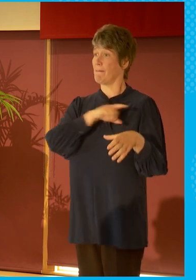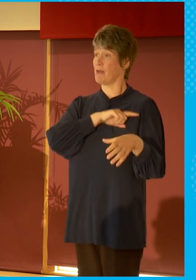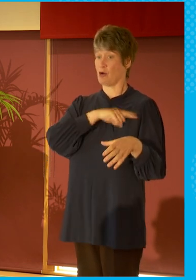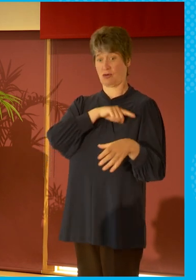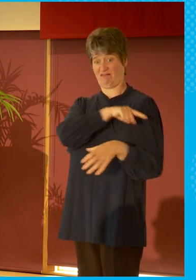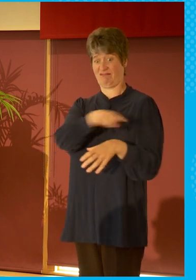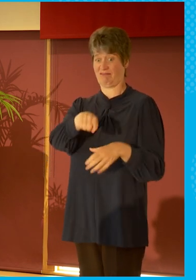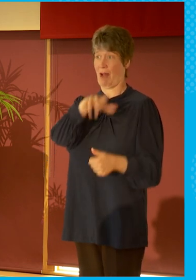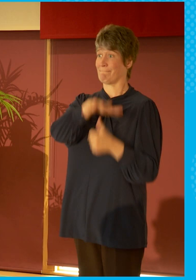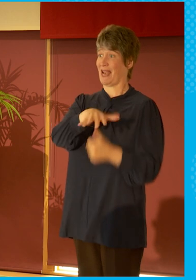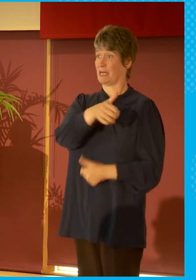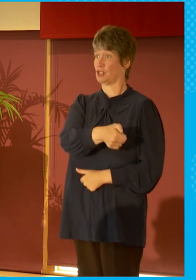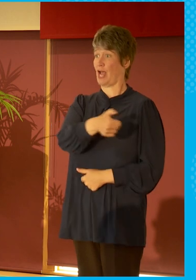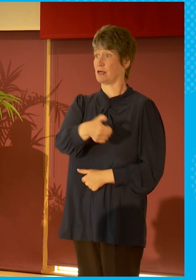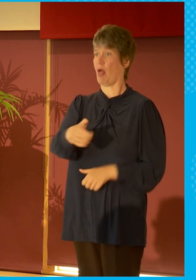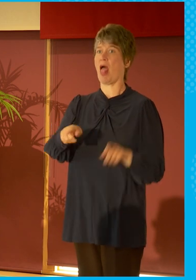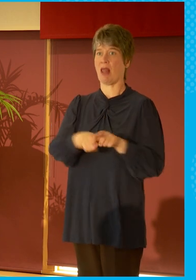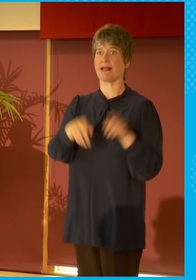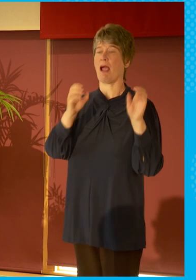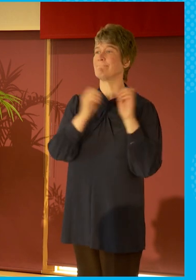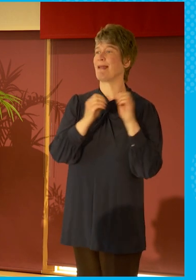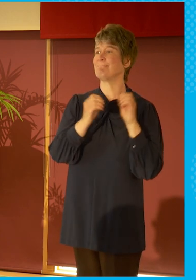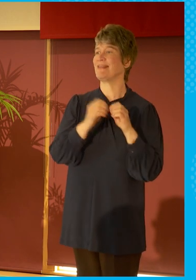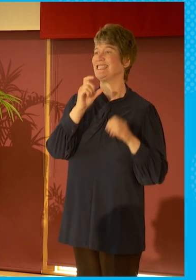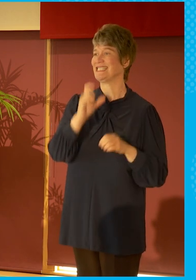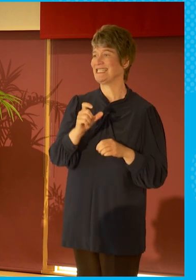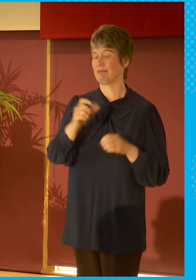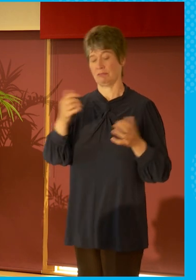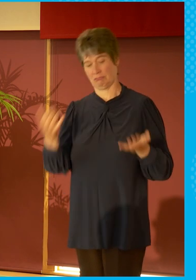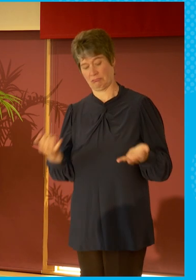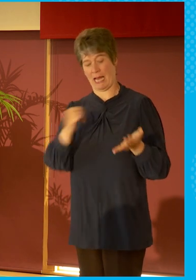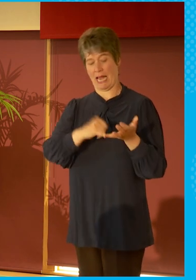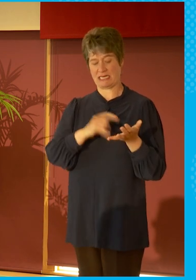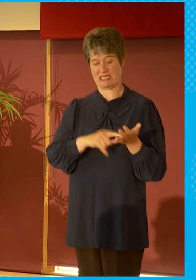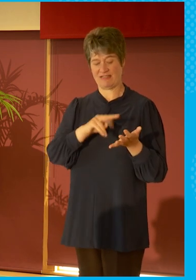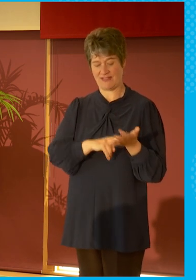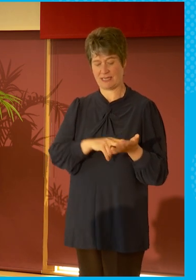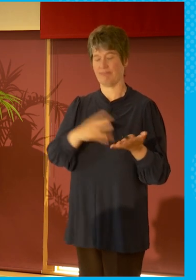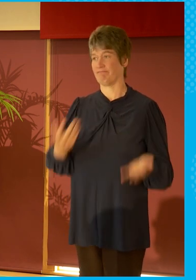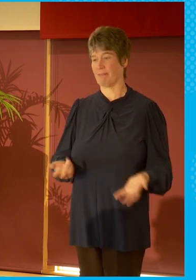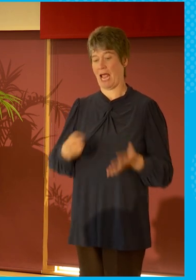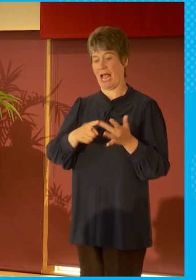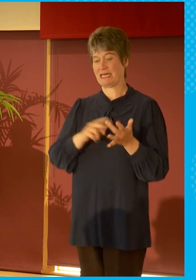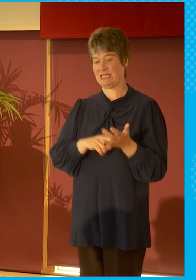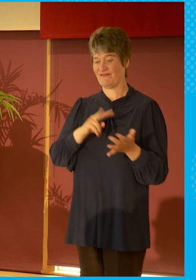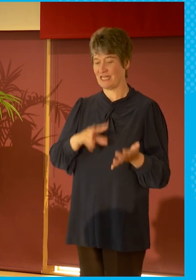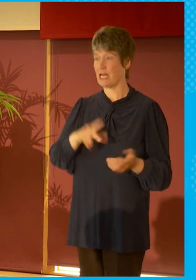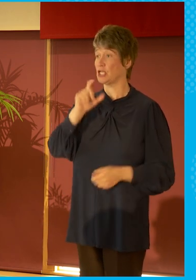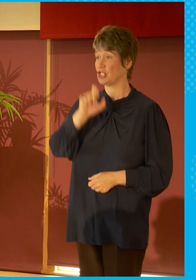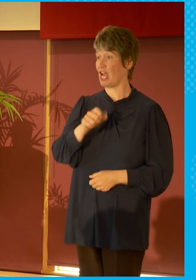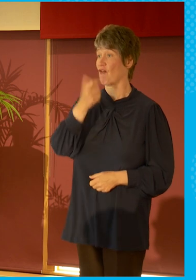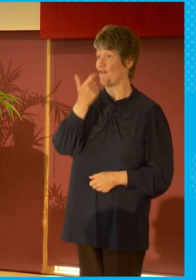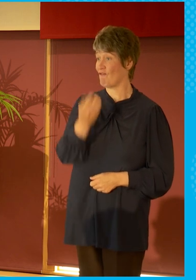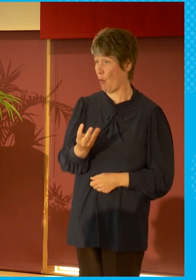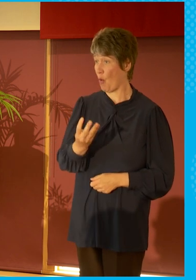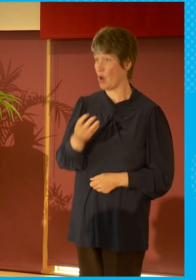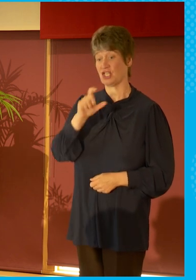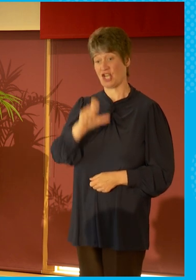channels, it's BBC, STV, ITV, Channel 4, Channel 5